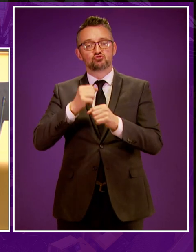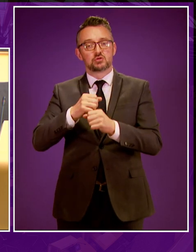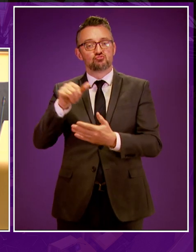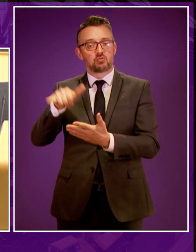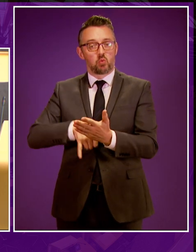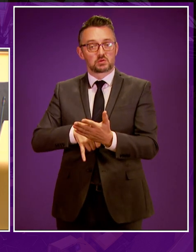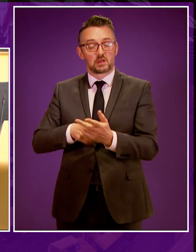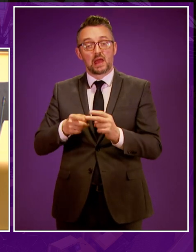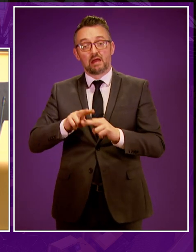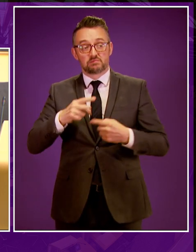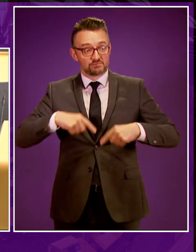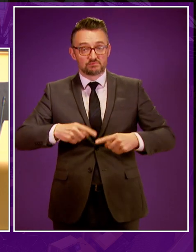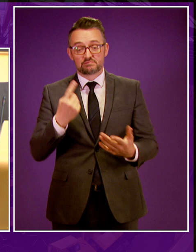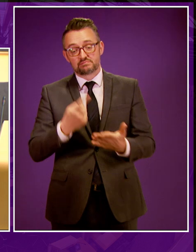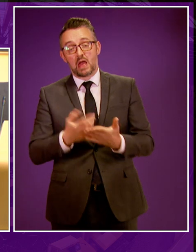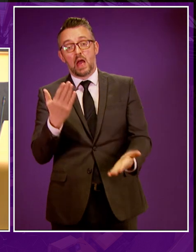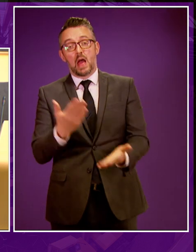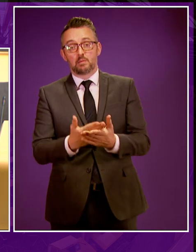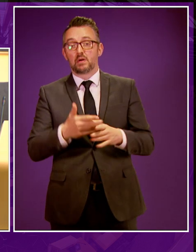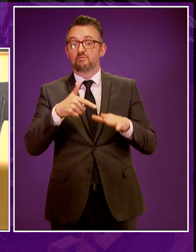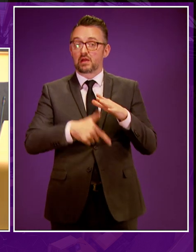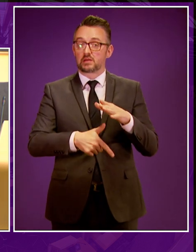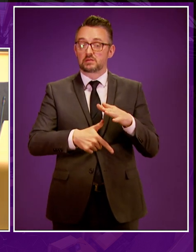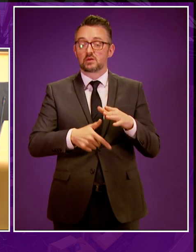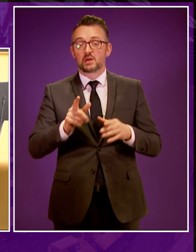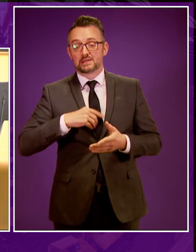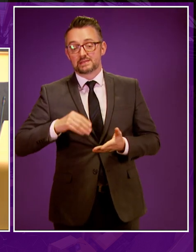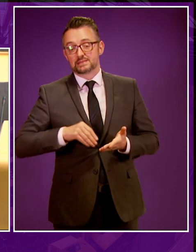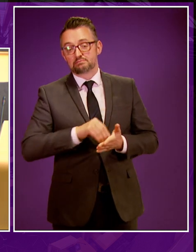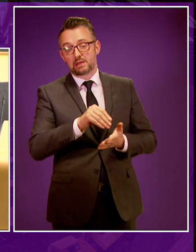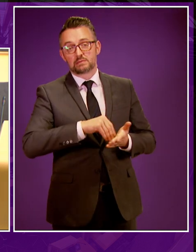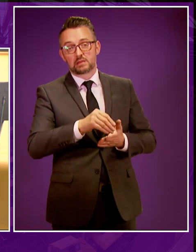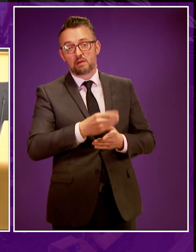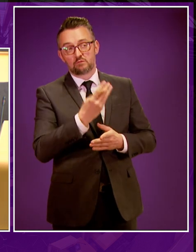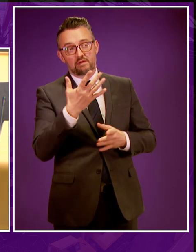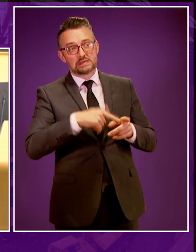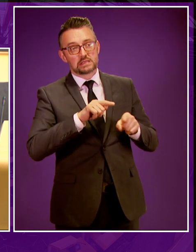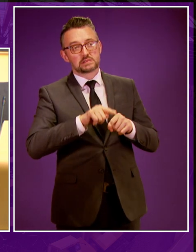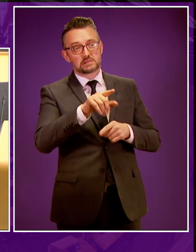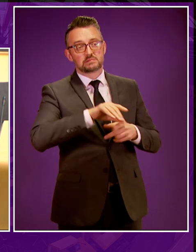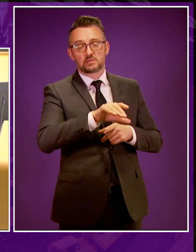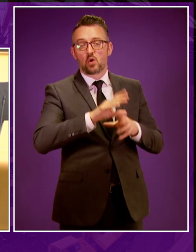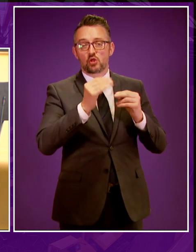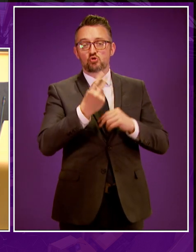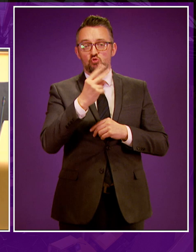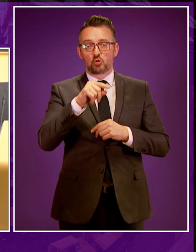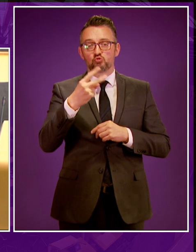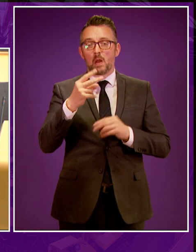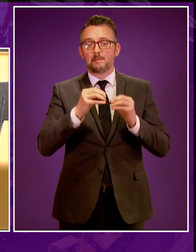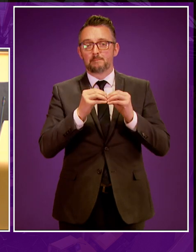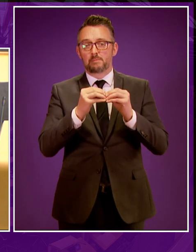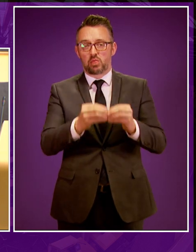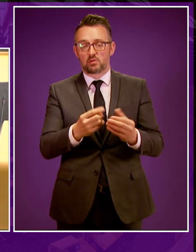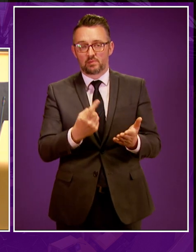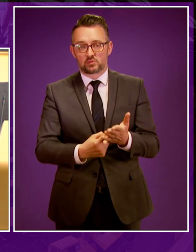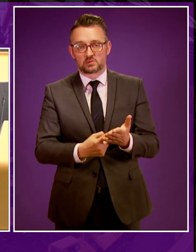If we went for fracking, the estimated spend in Scotland over the next 45 years would be £2.2 billion.